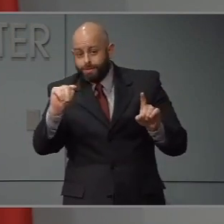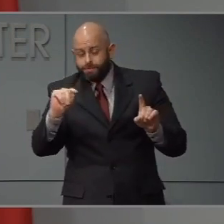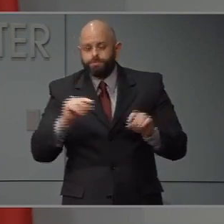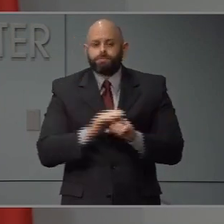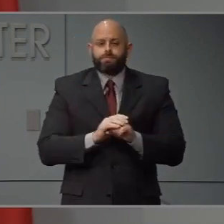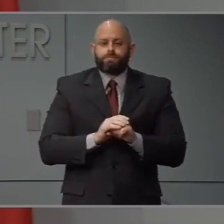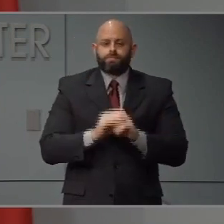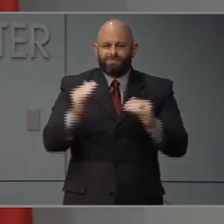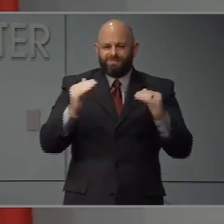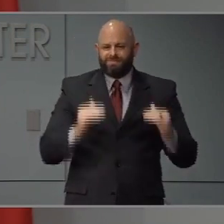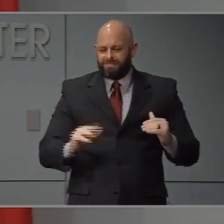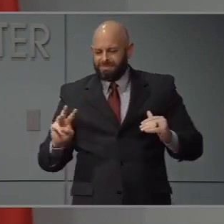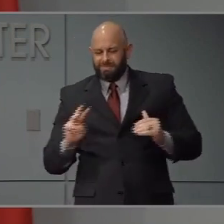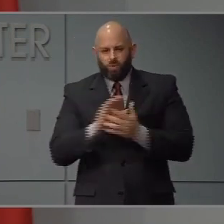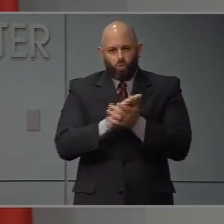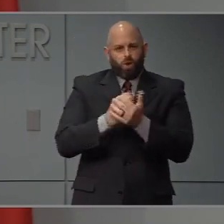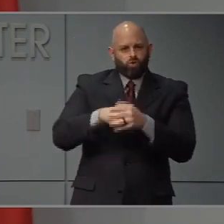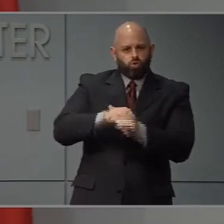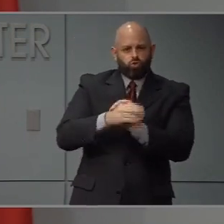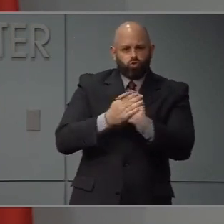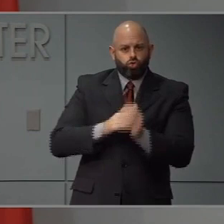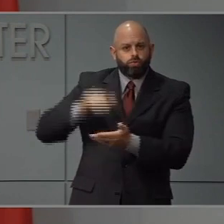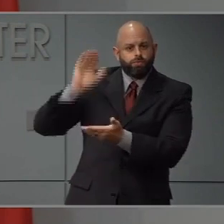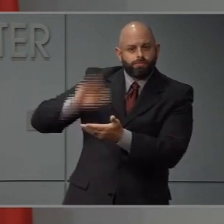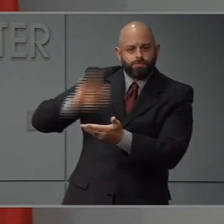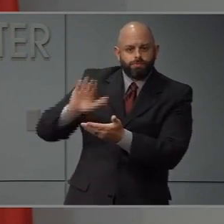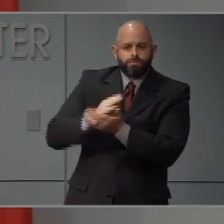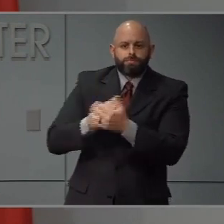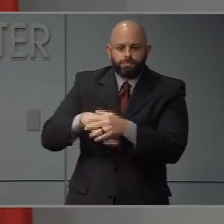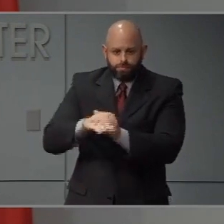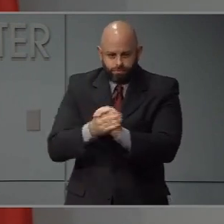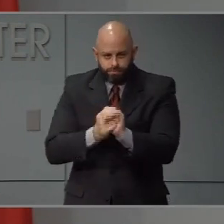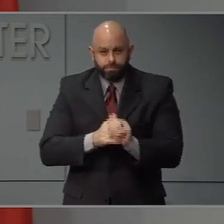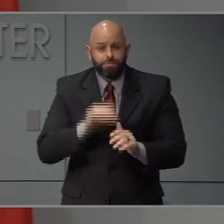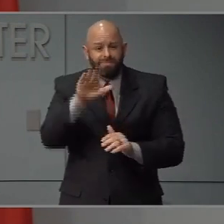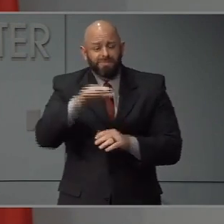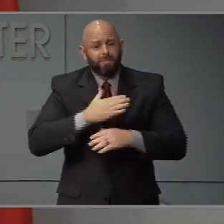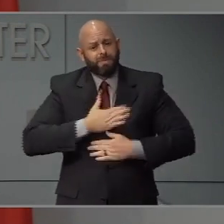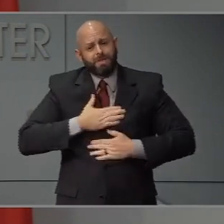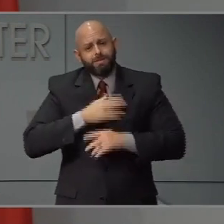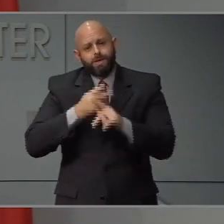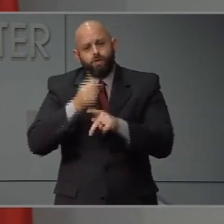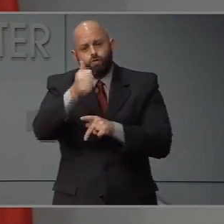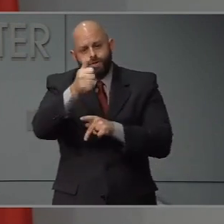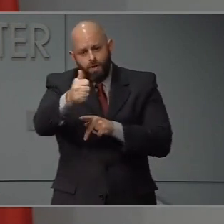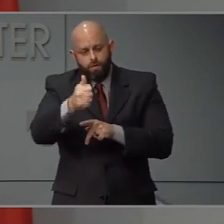your hands often or use hand sanitizer. Please continue to take care of yourself and those around you.